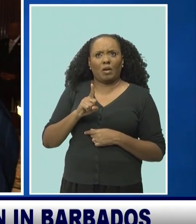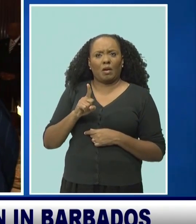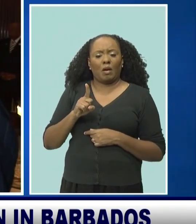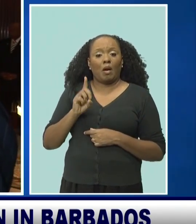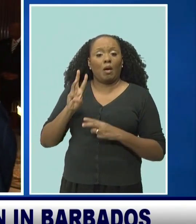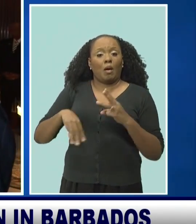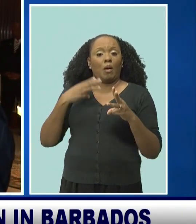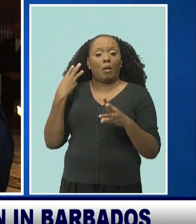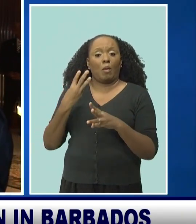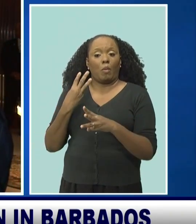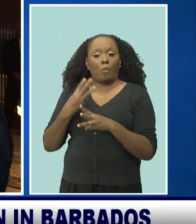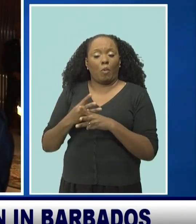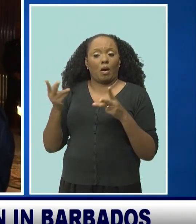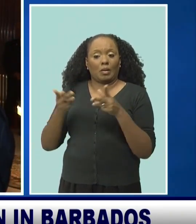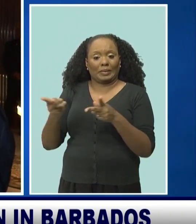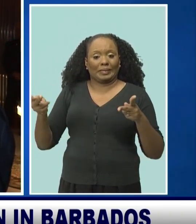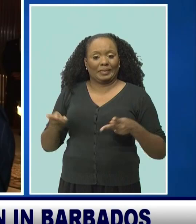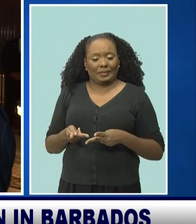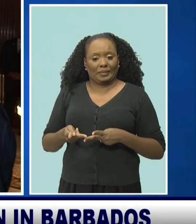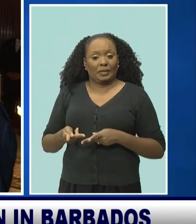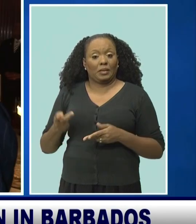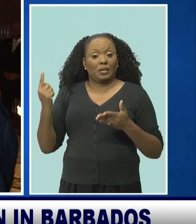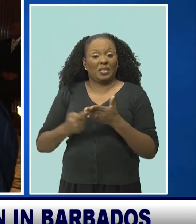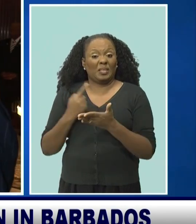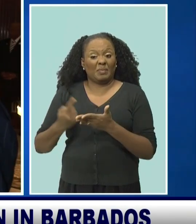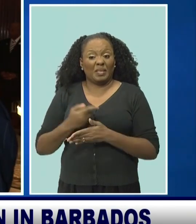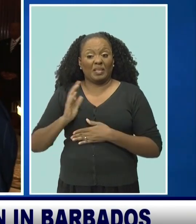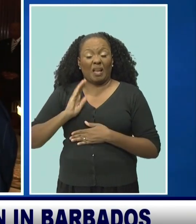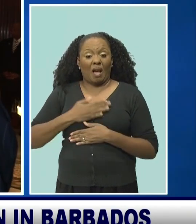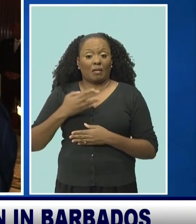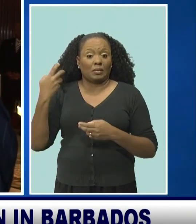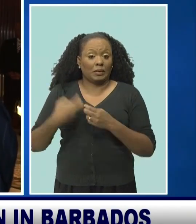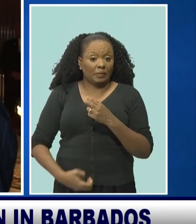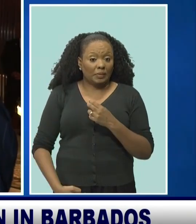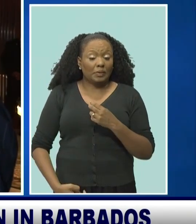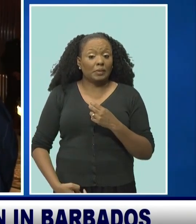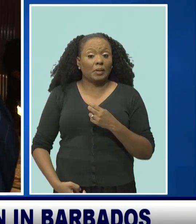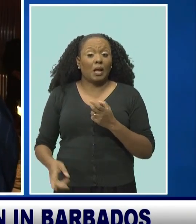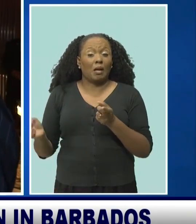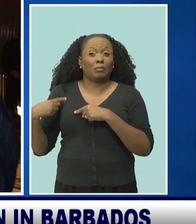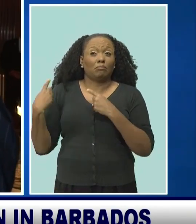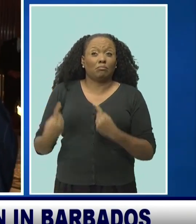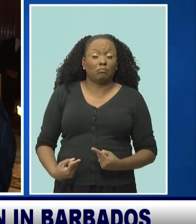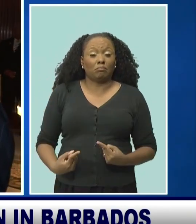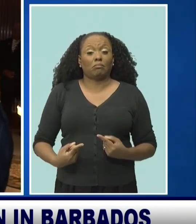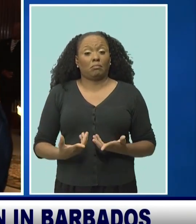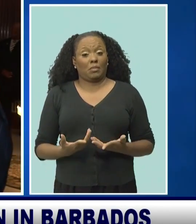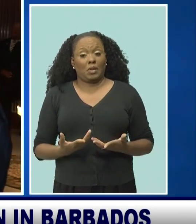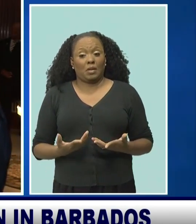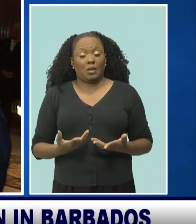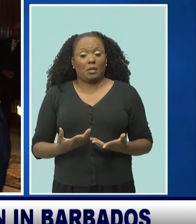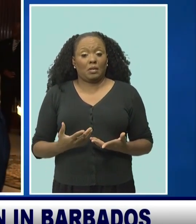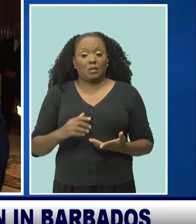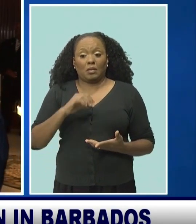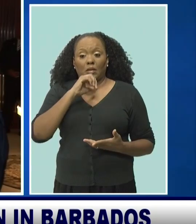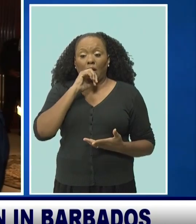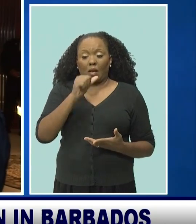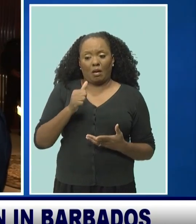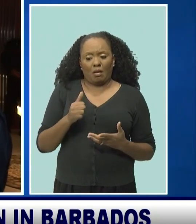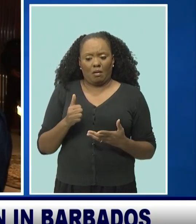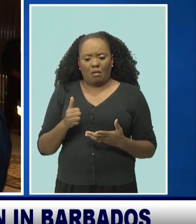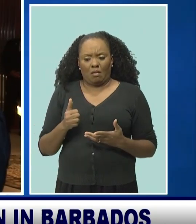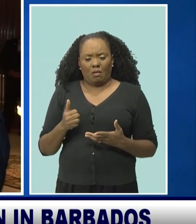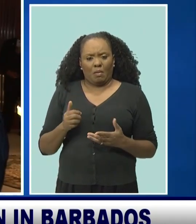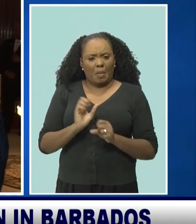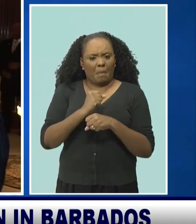destination. Our difficulties over the last few years should not constrain our ambition and should not cause us to